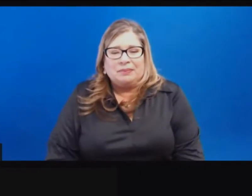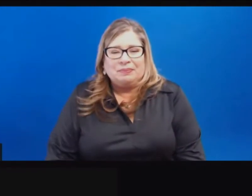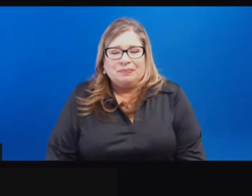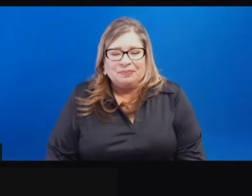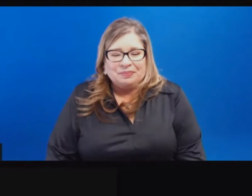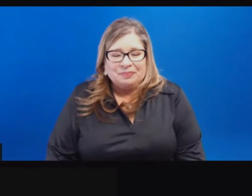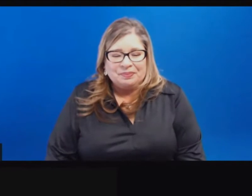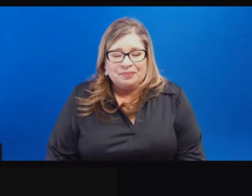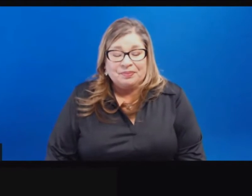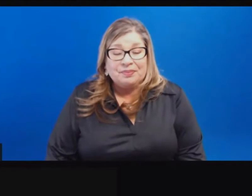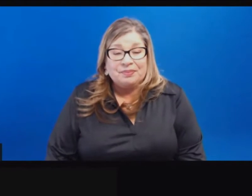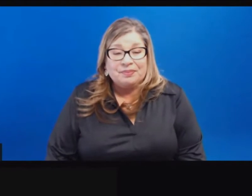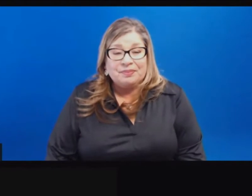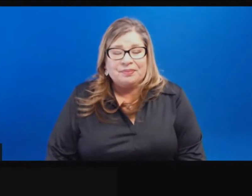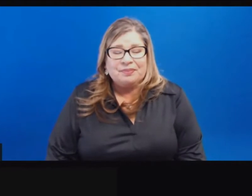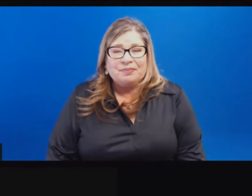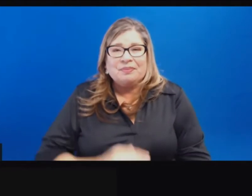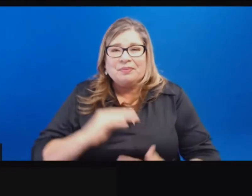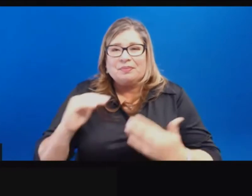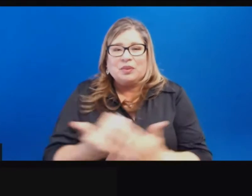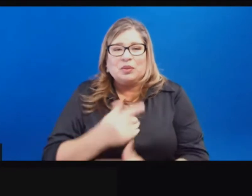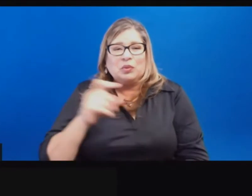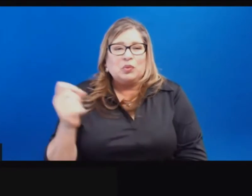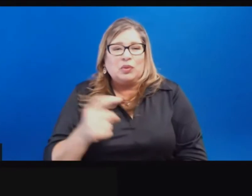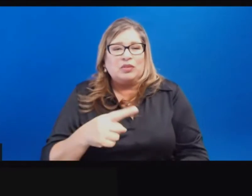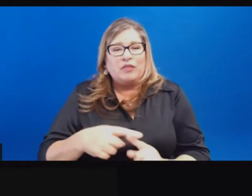Don Thompson, the Associated Press.